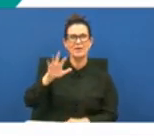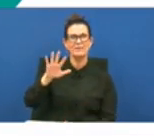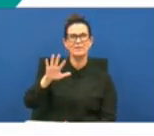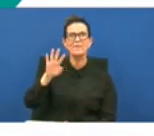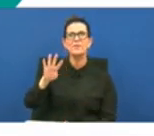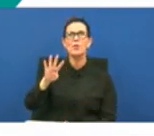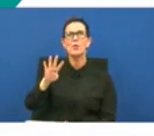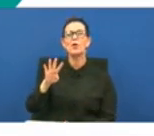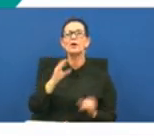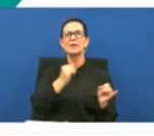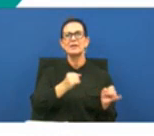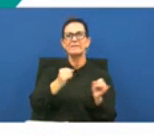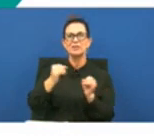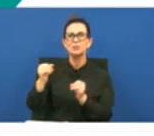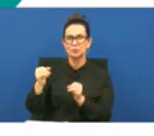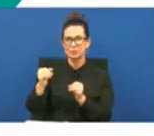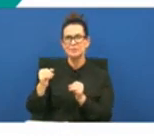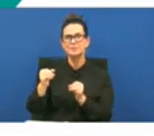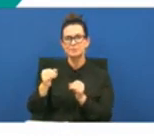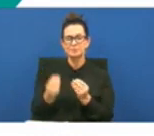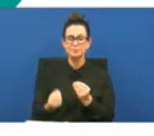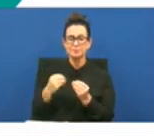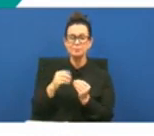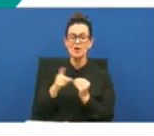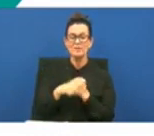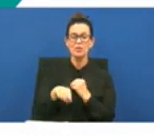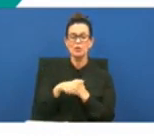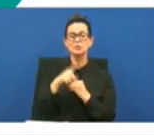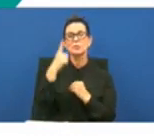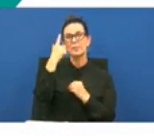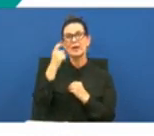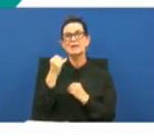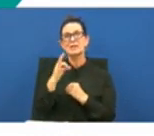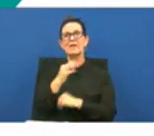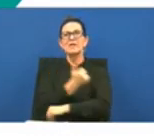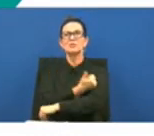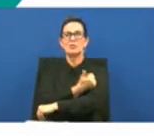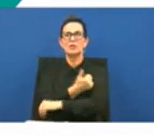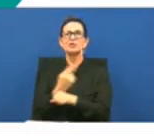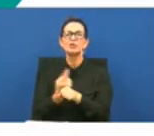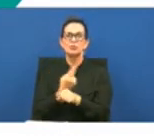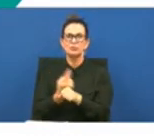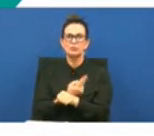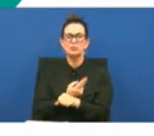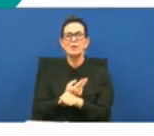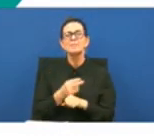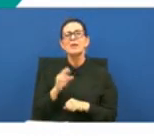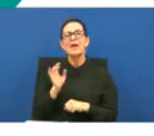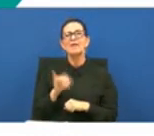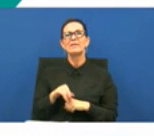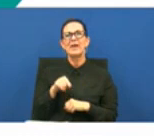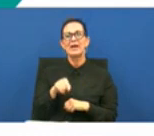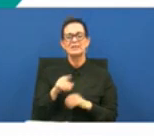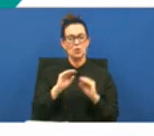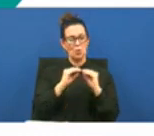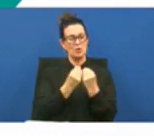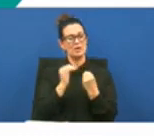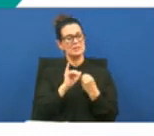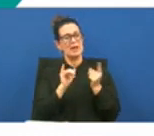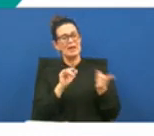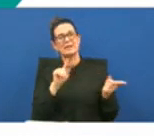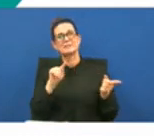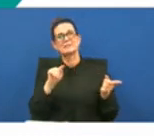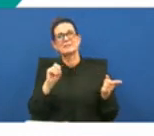individuals and more than half of those were for substance use and that's for the groundwork that organizations like hers have done